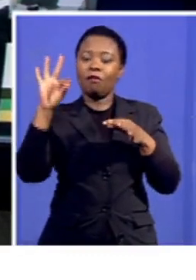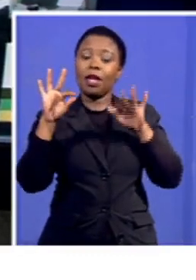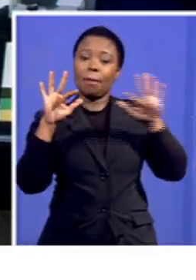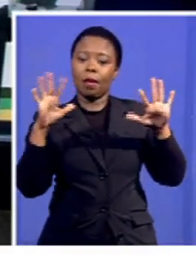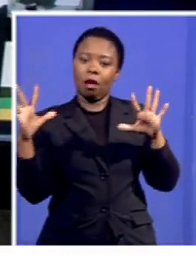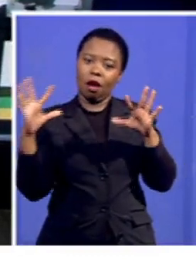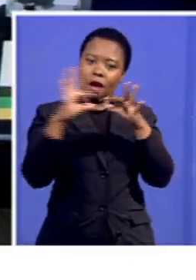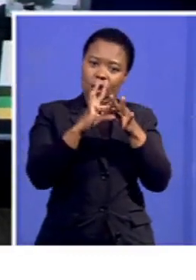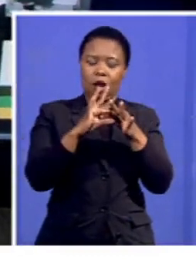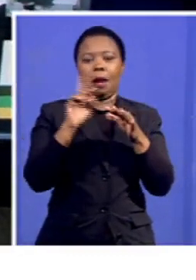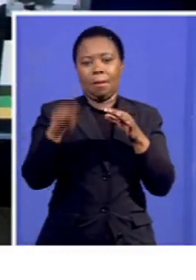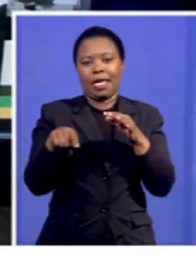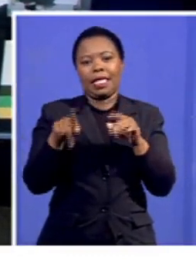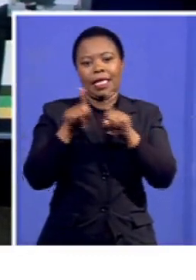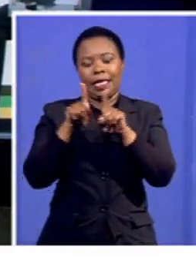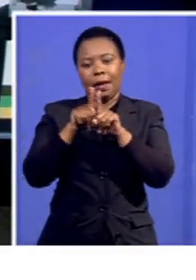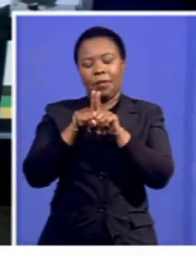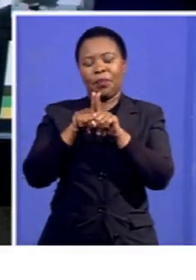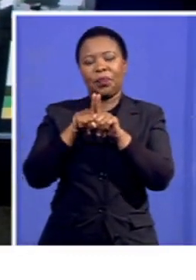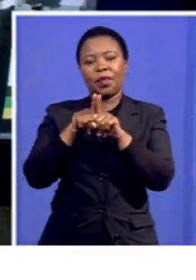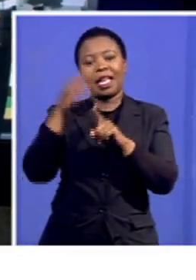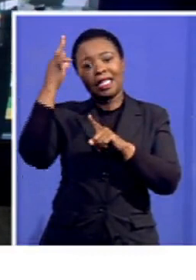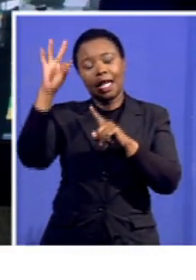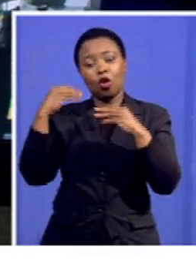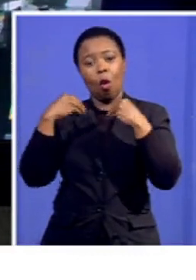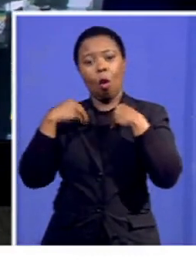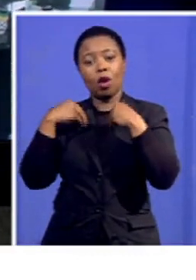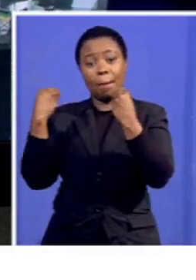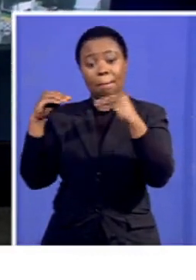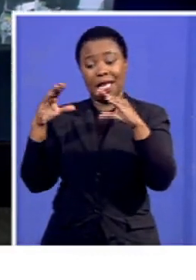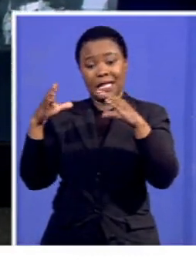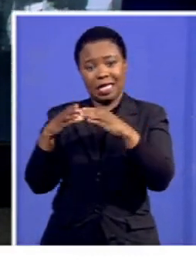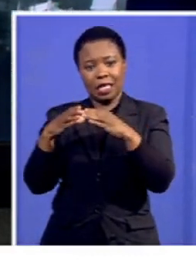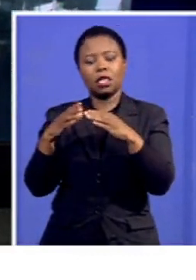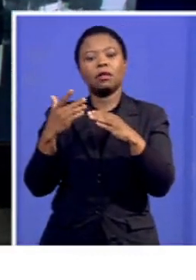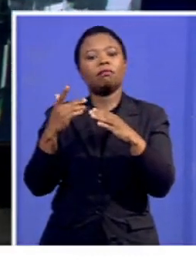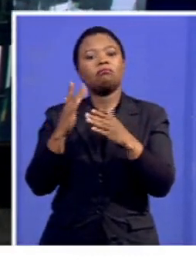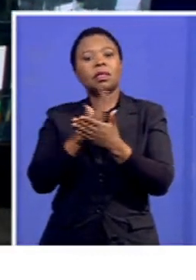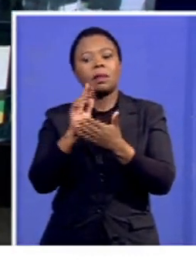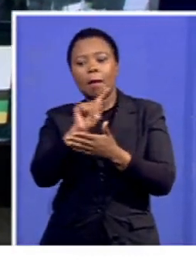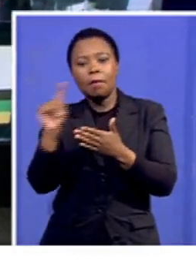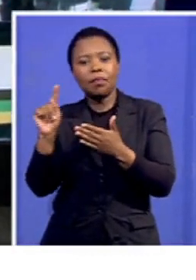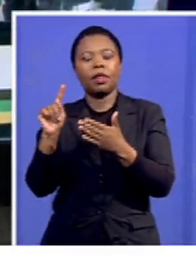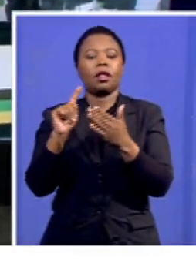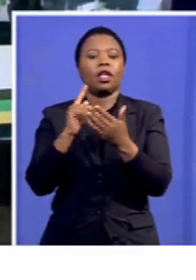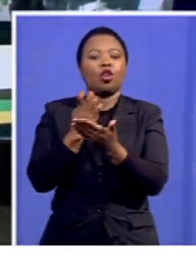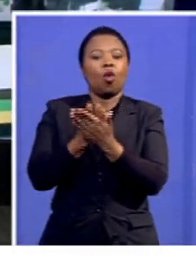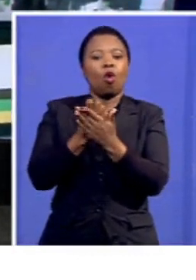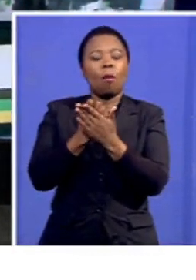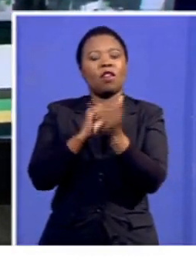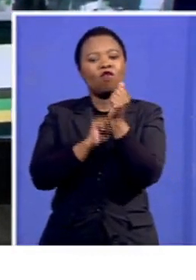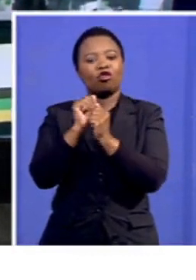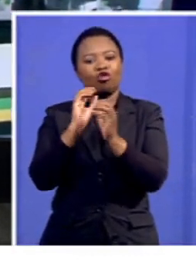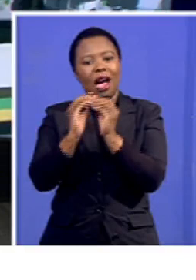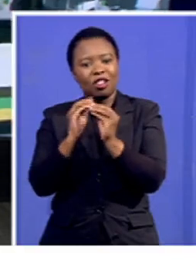how the state-owned enterprises are critical in providing certain economic infrastructure as well